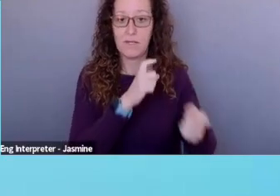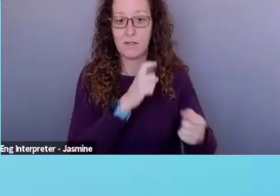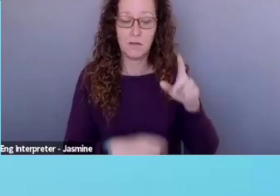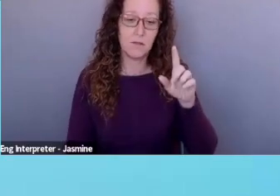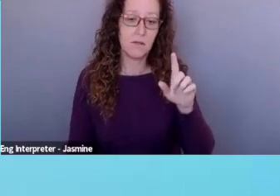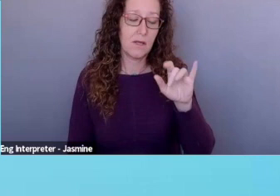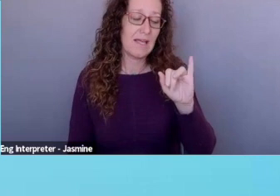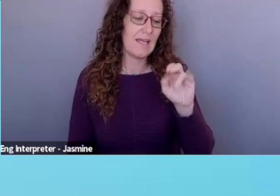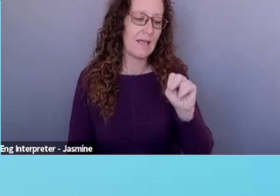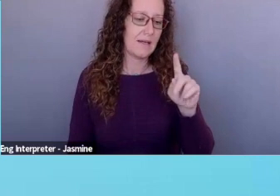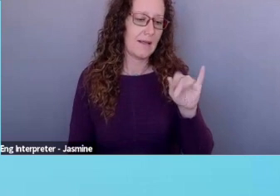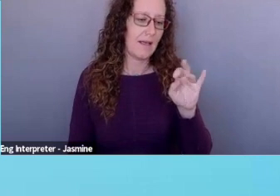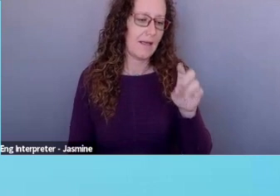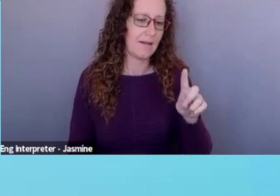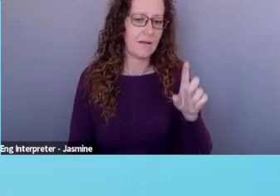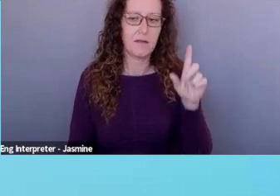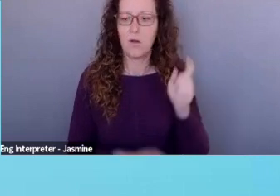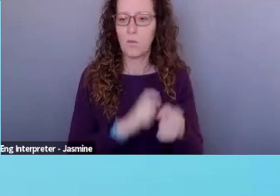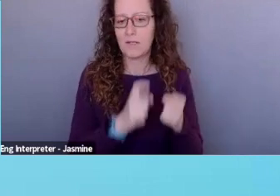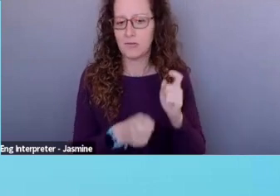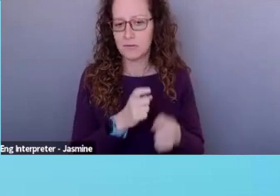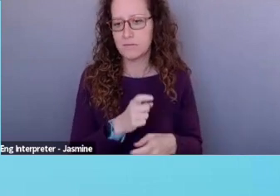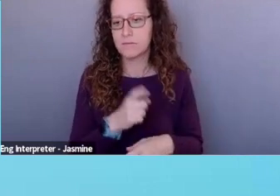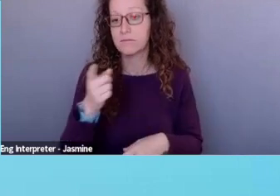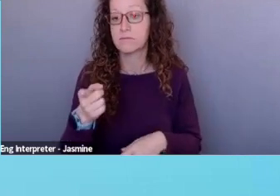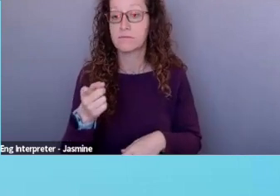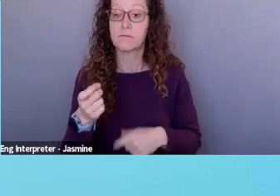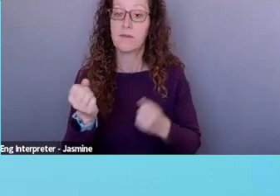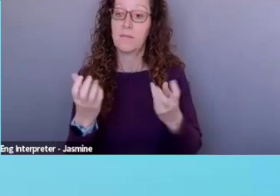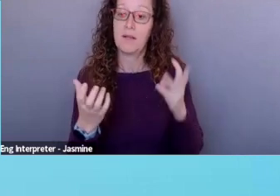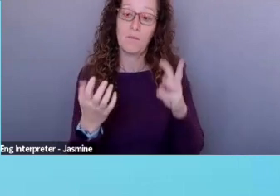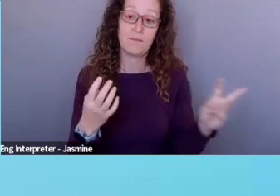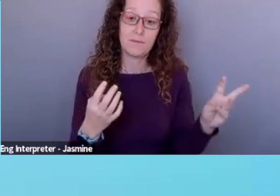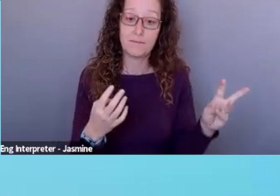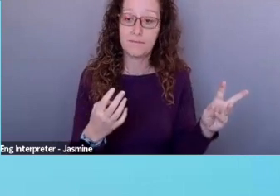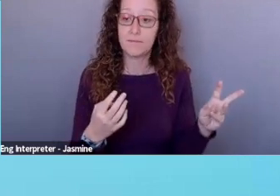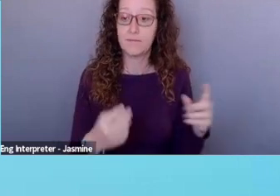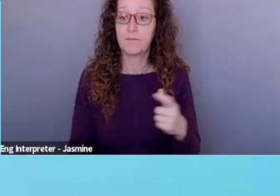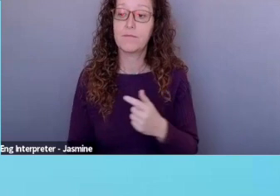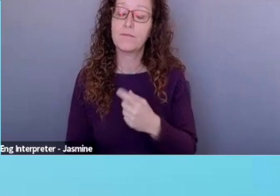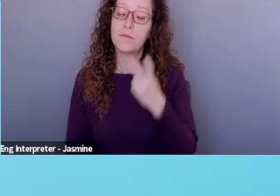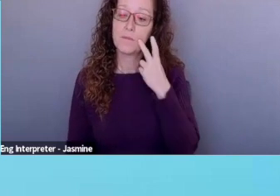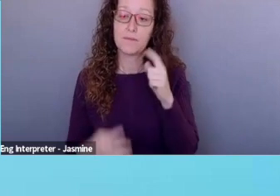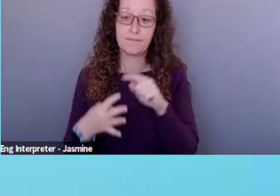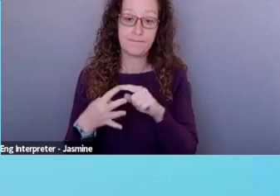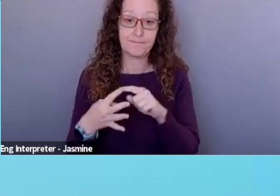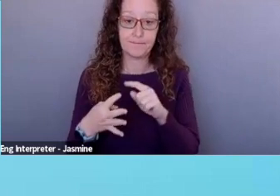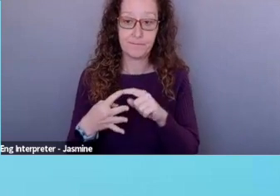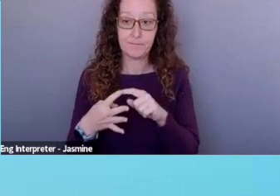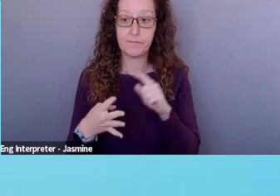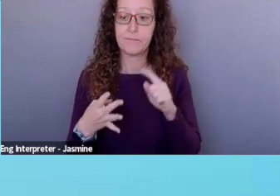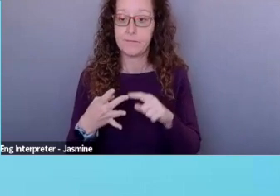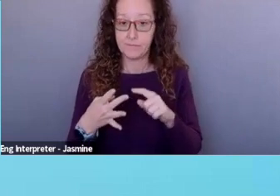uh, this page, this has a bunch of websites. Um, there was grant space, um, foundation